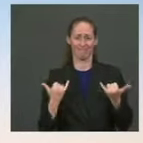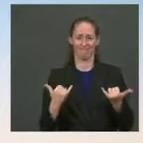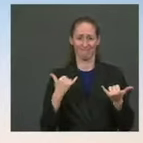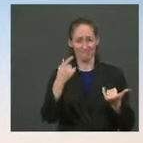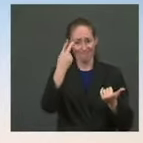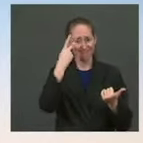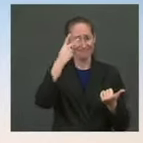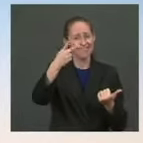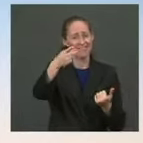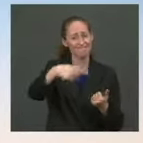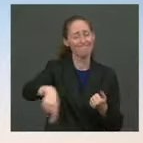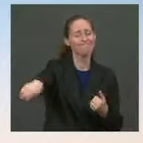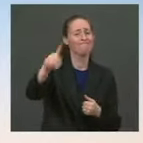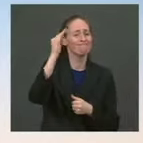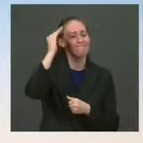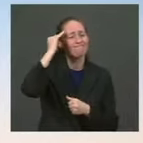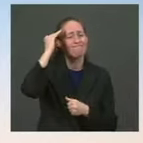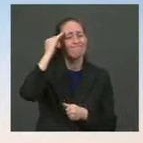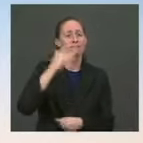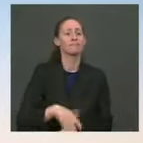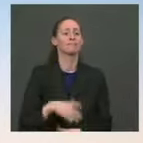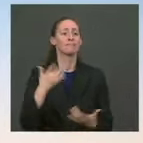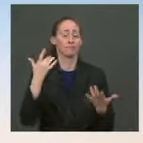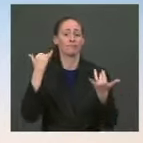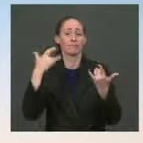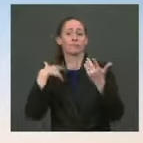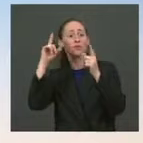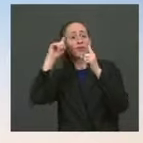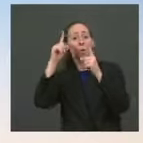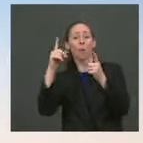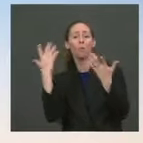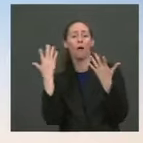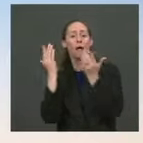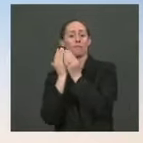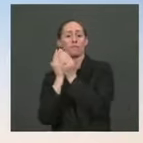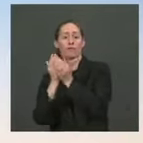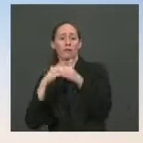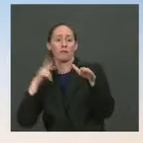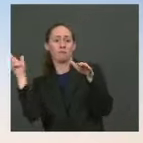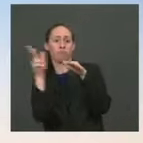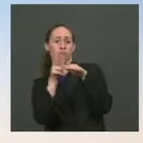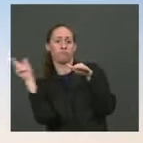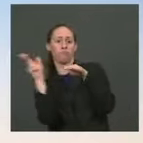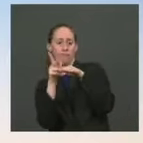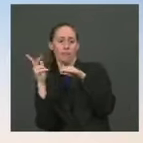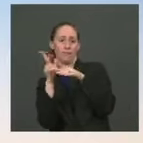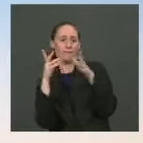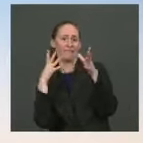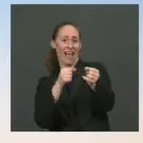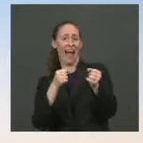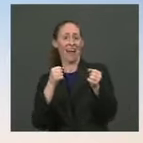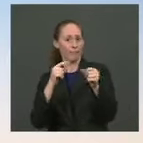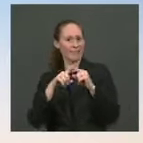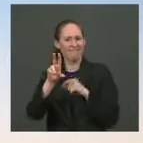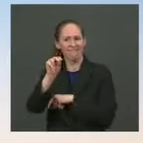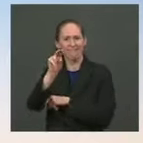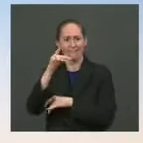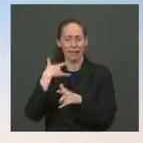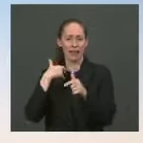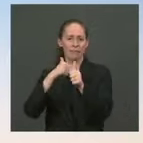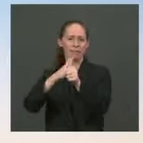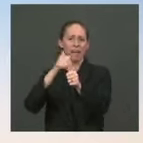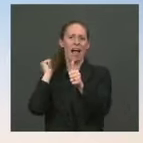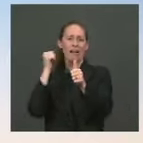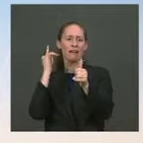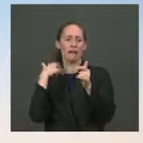goods through our ports, with supply chain bottlenecks forming that lead to higher prices and lower deliveries for